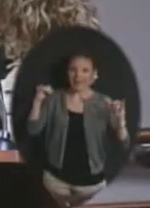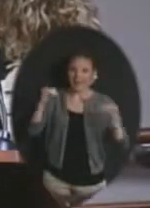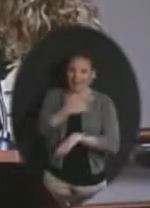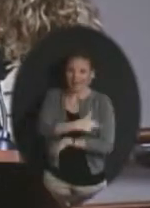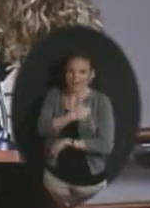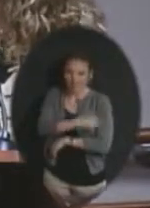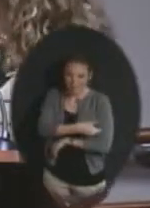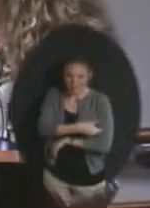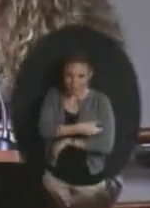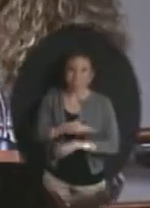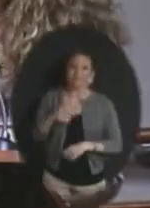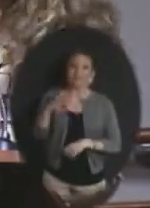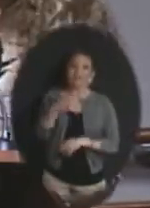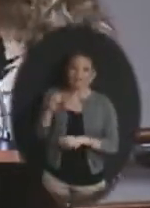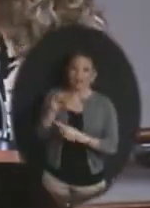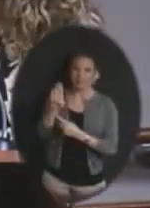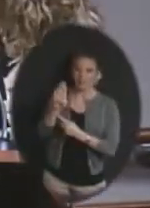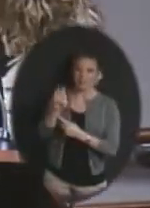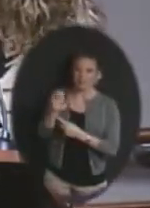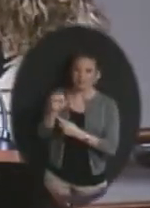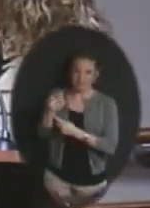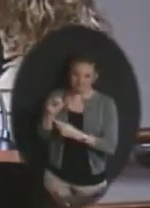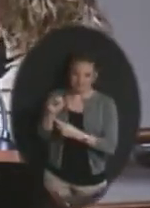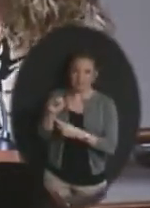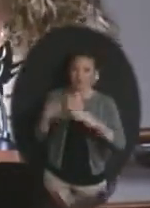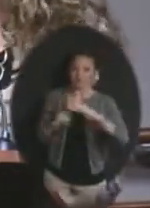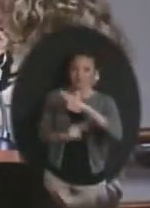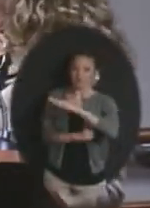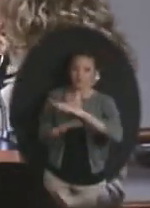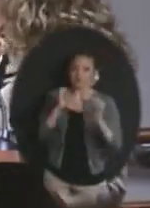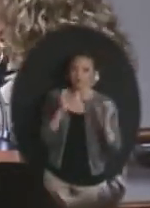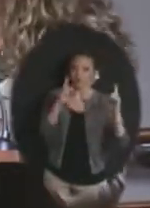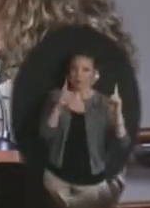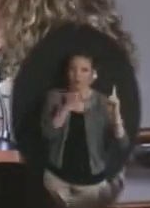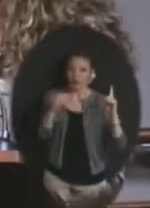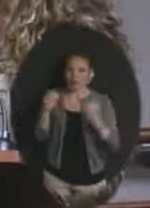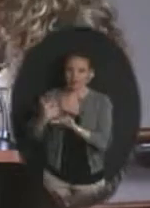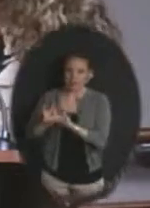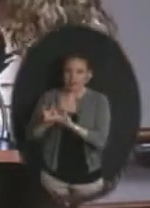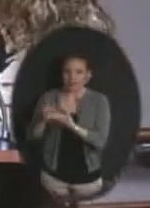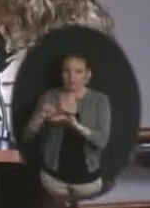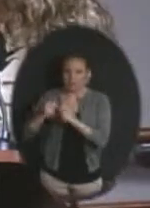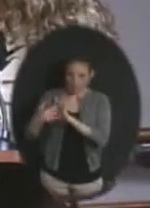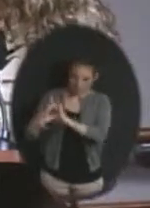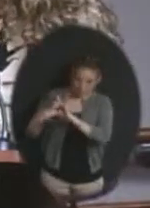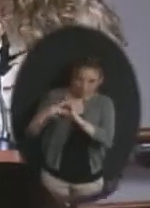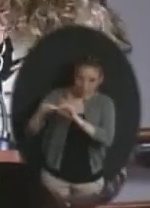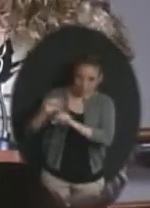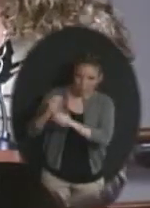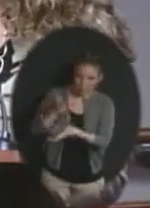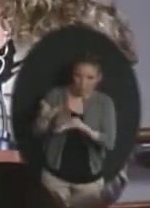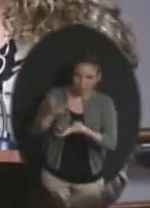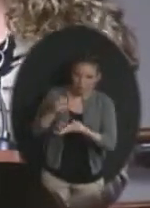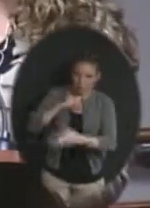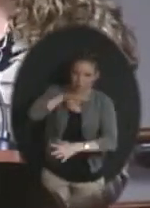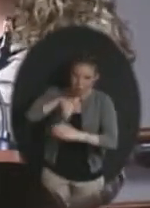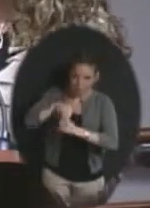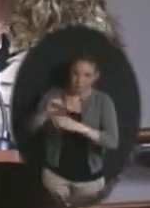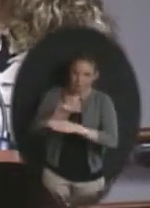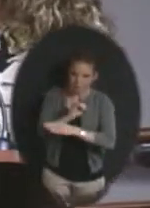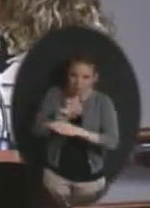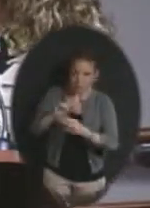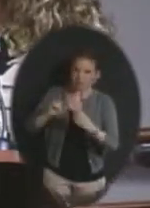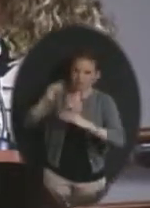Medicine, or BEAM program, which allows secondary-level students a chance to learn from physicians, tour facilities, participate in internships